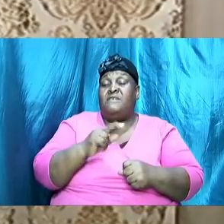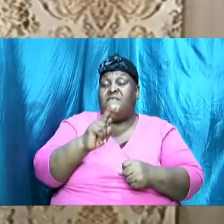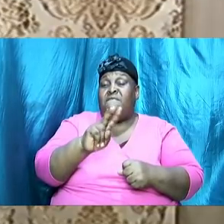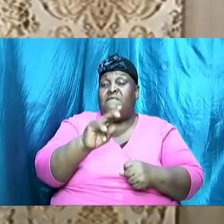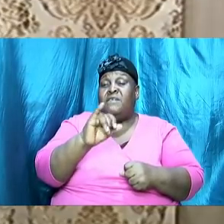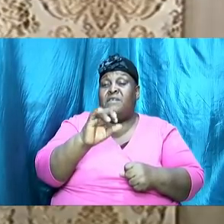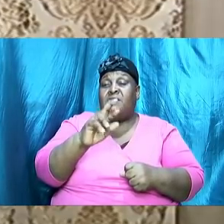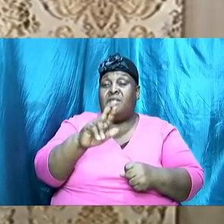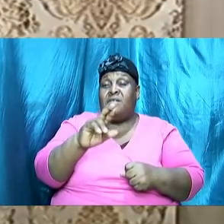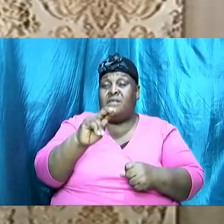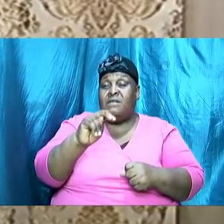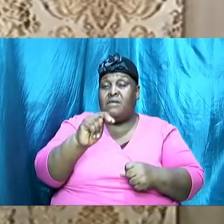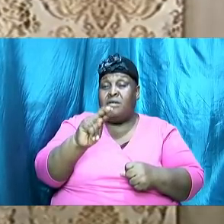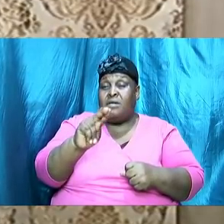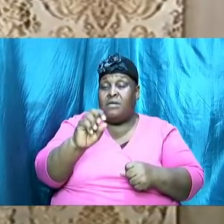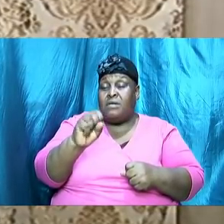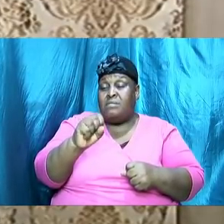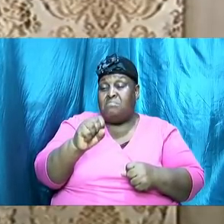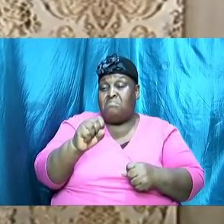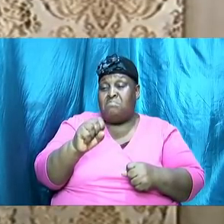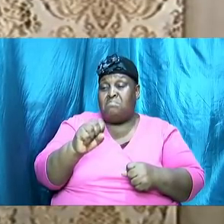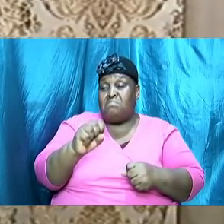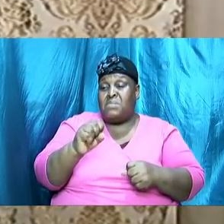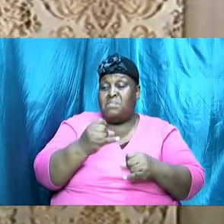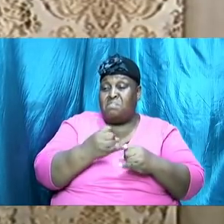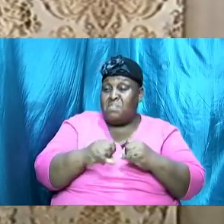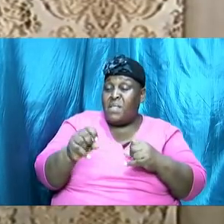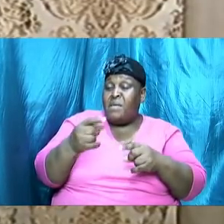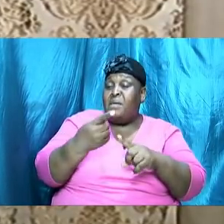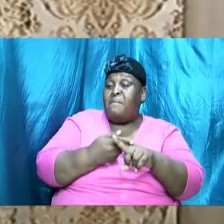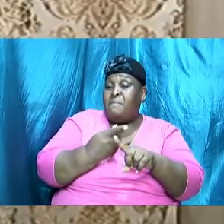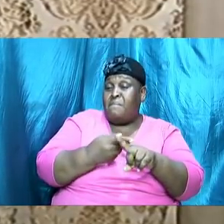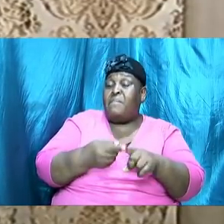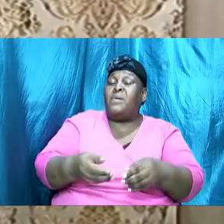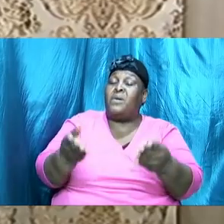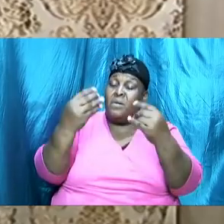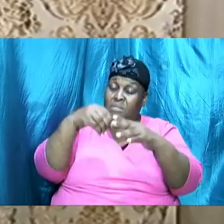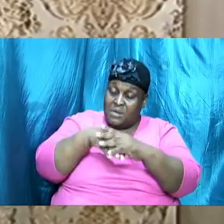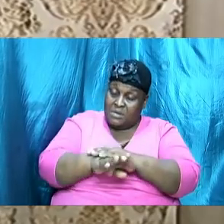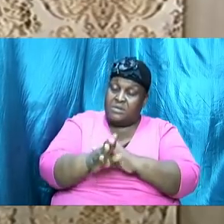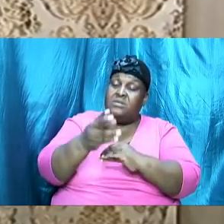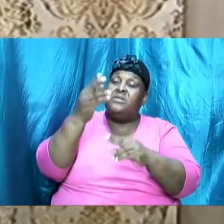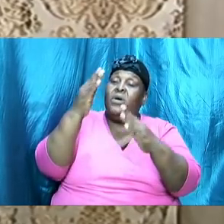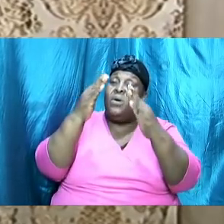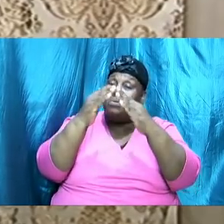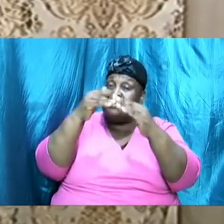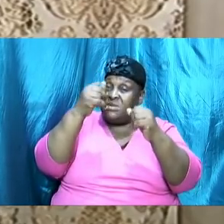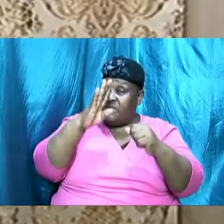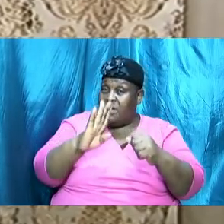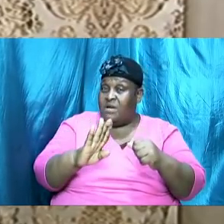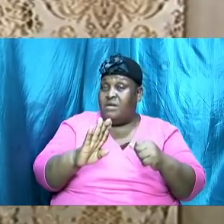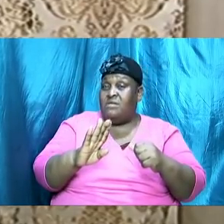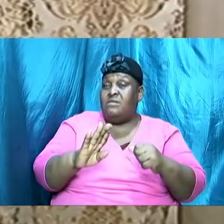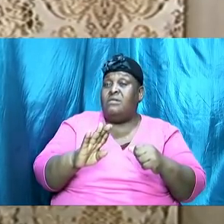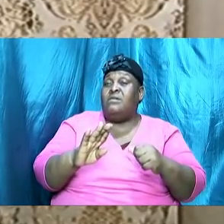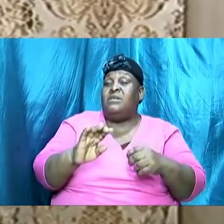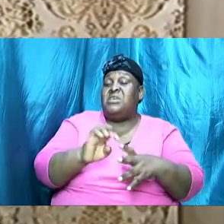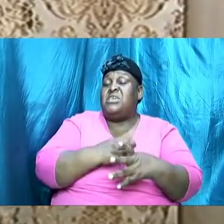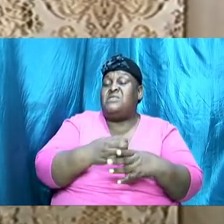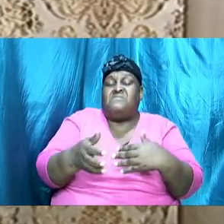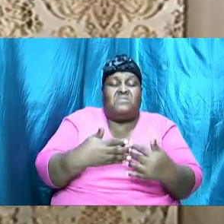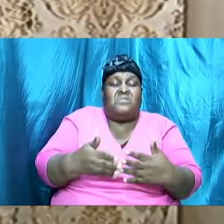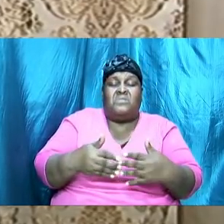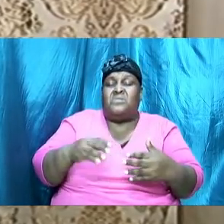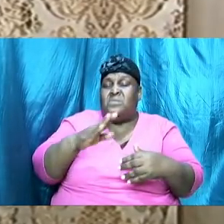although for the last couple of months we have been enjoying coming into the house, even though it is by groups, but we were there,